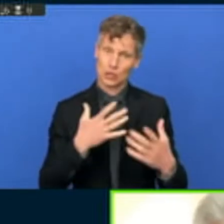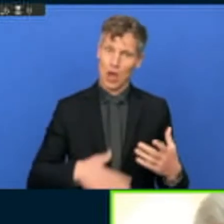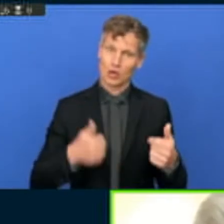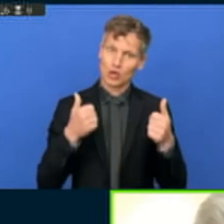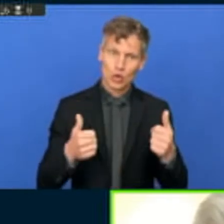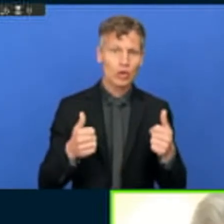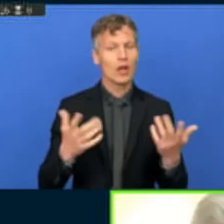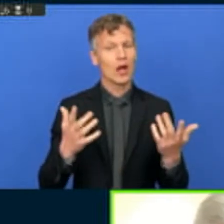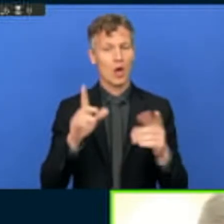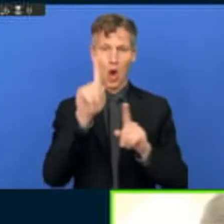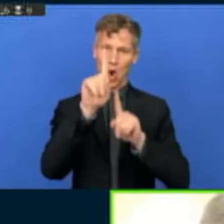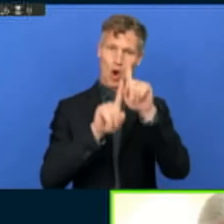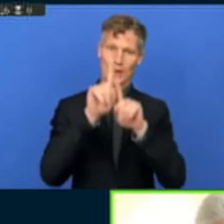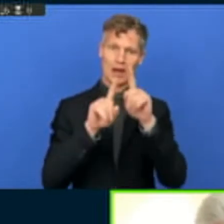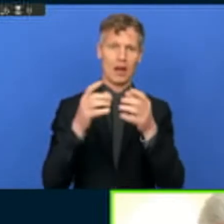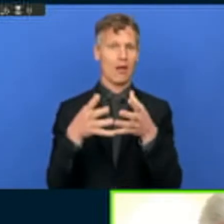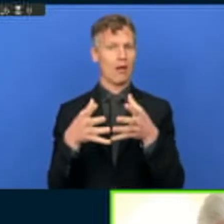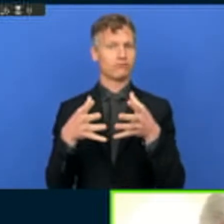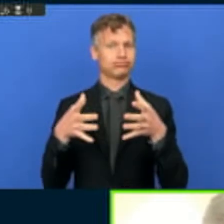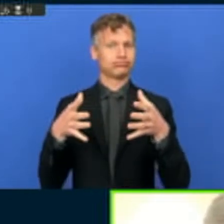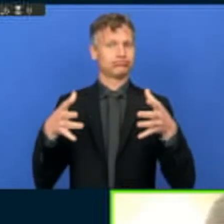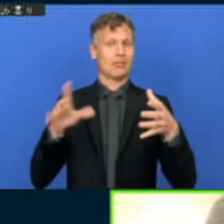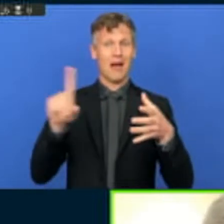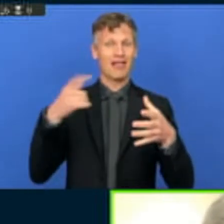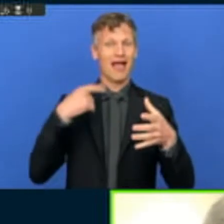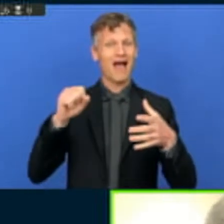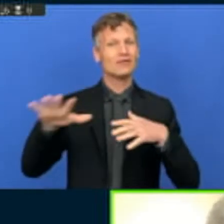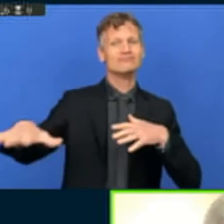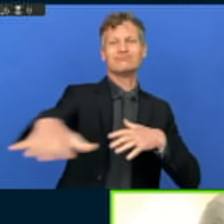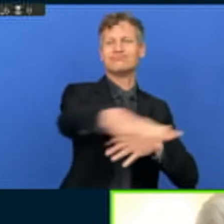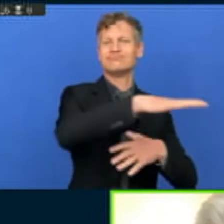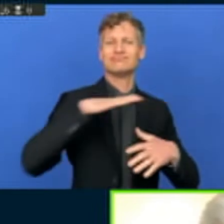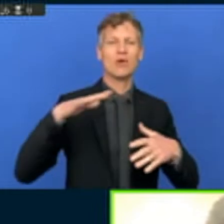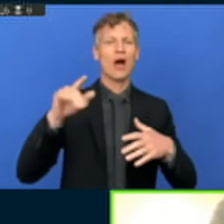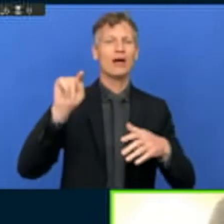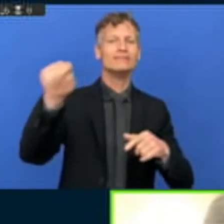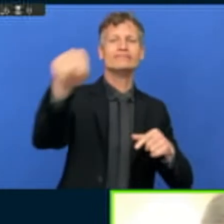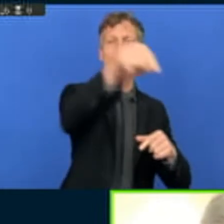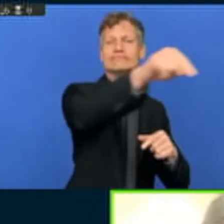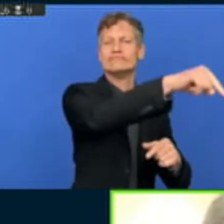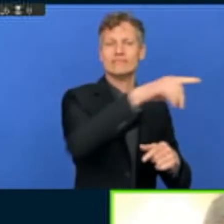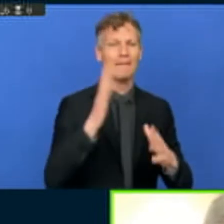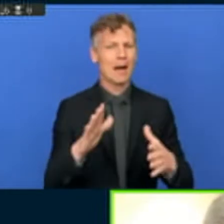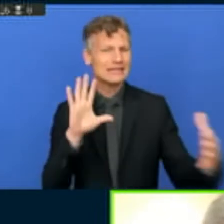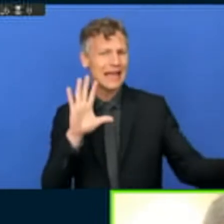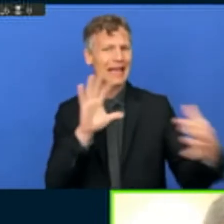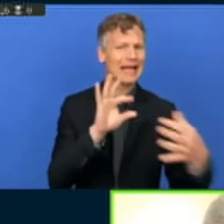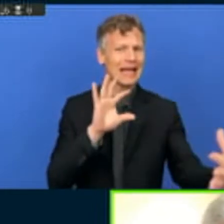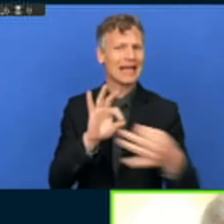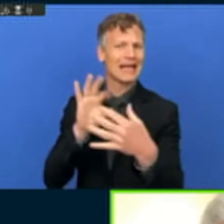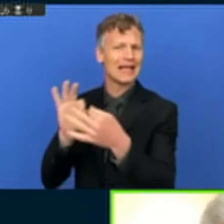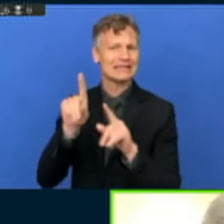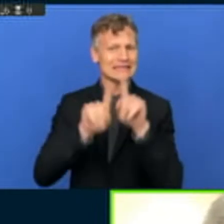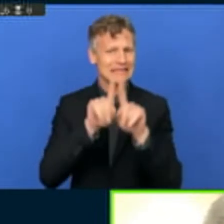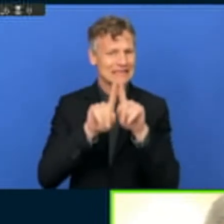strengthening urban-rural linkages. So in this context, we have talked about Agenda 2063,